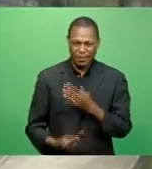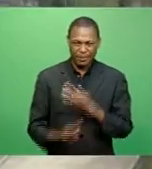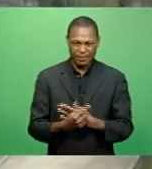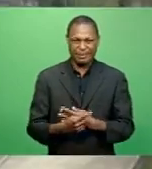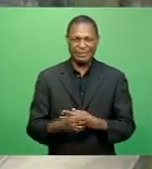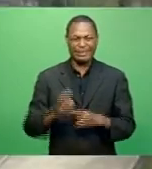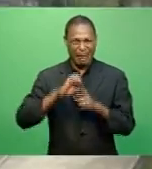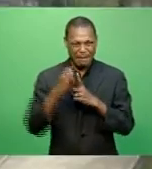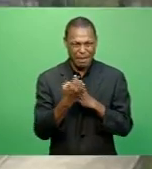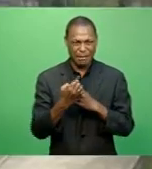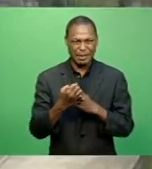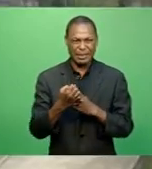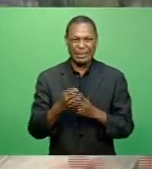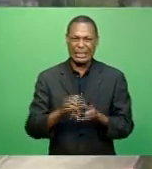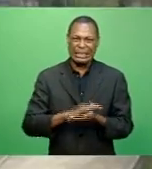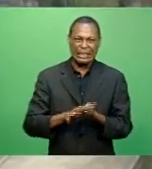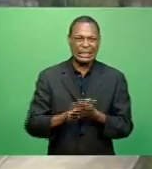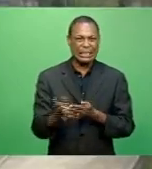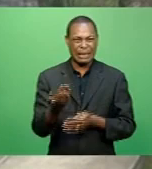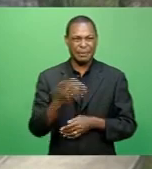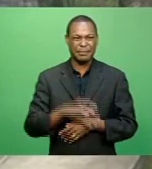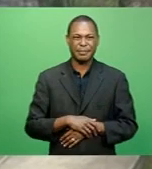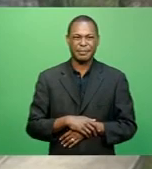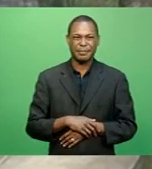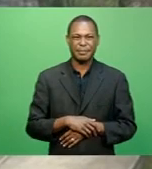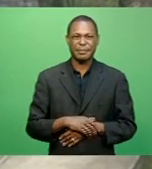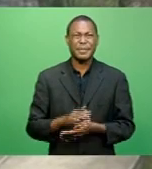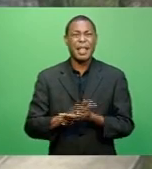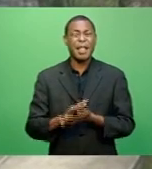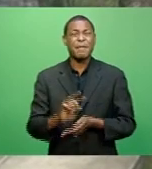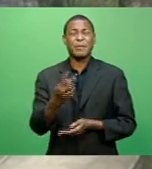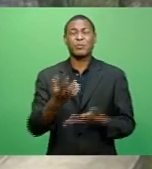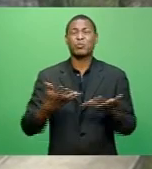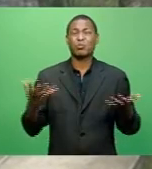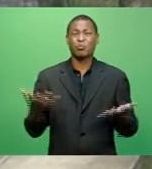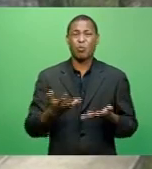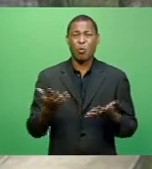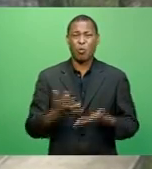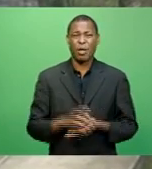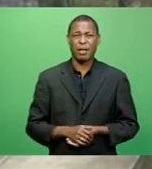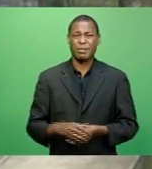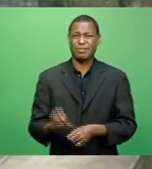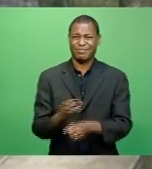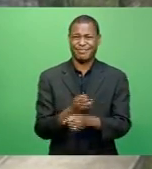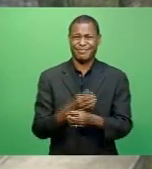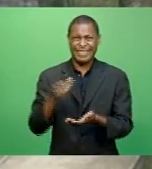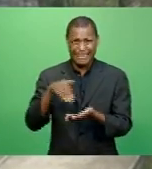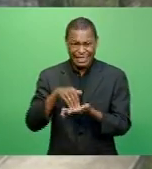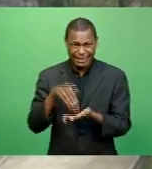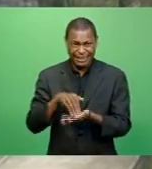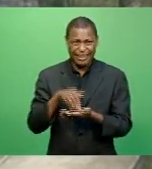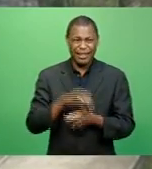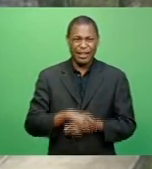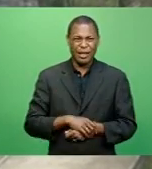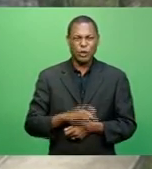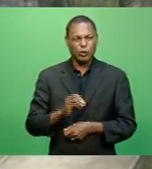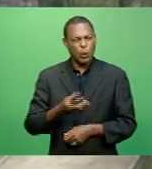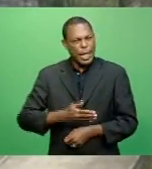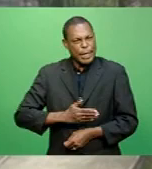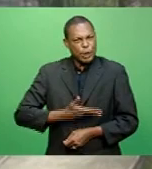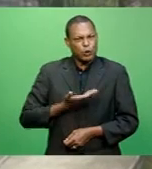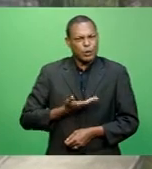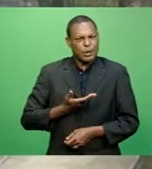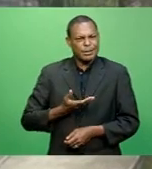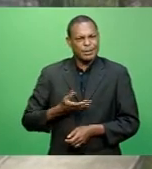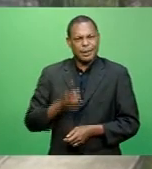We were cleaning at the maritime center, and then we did a stand-up paddling where interested parties like kids and